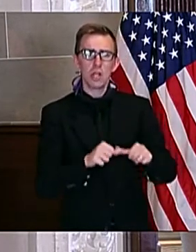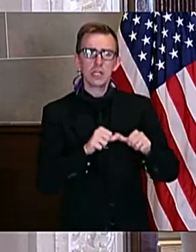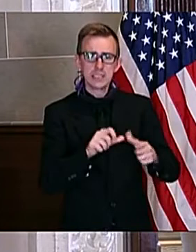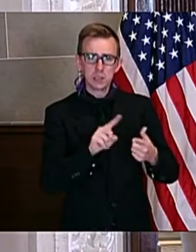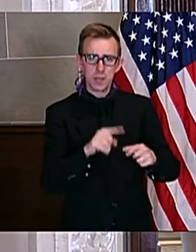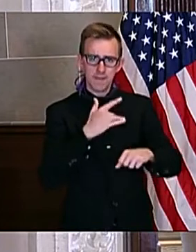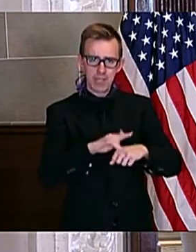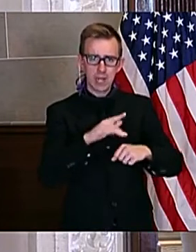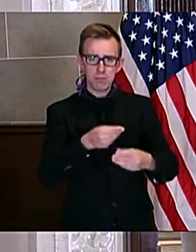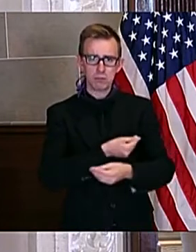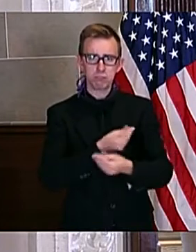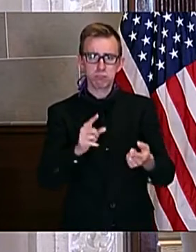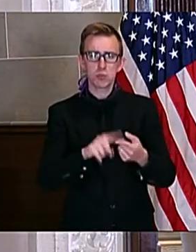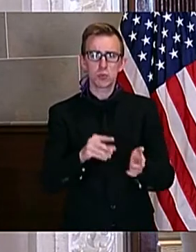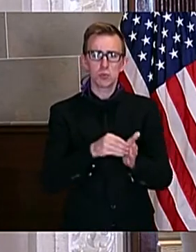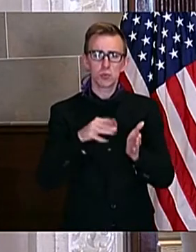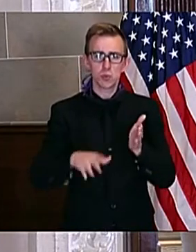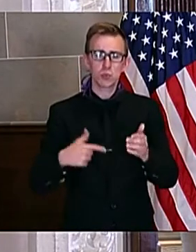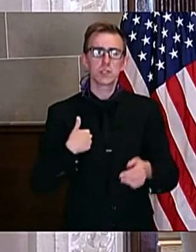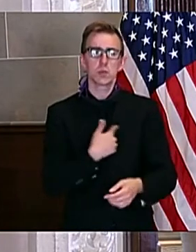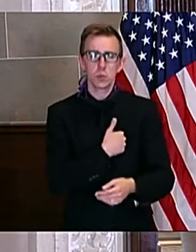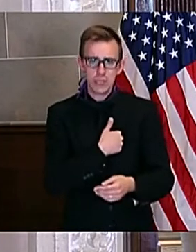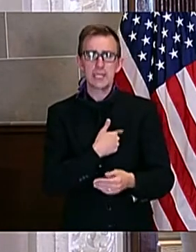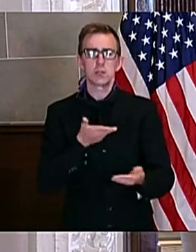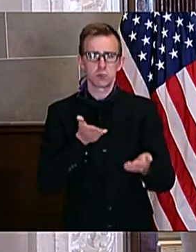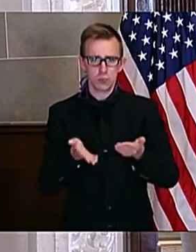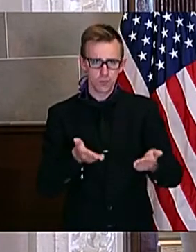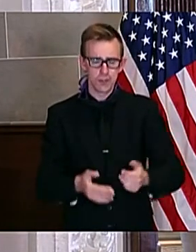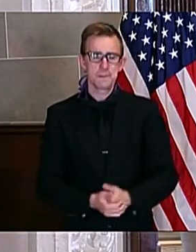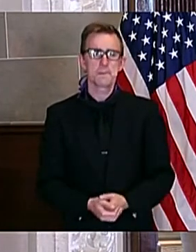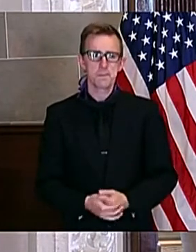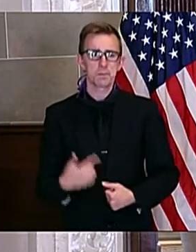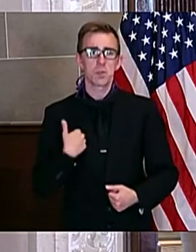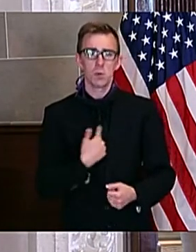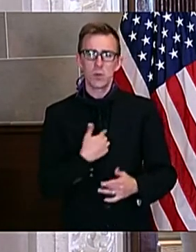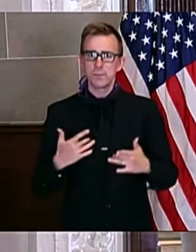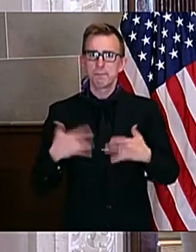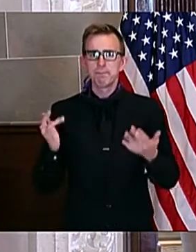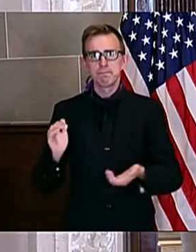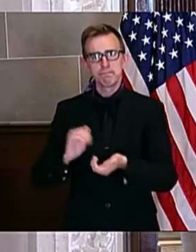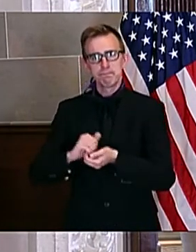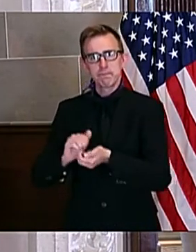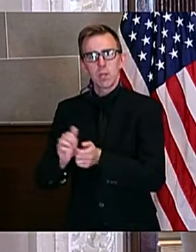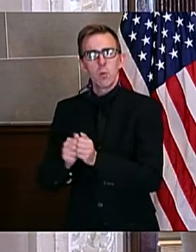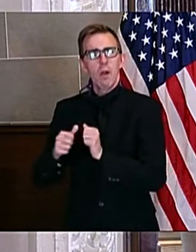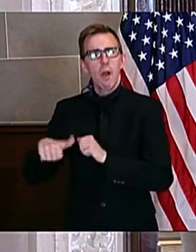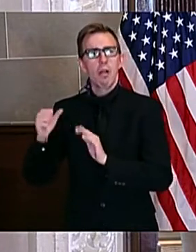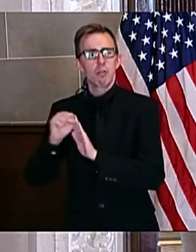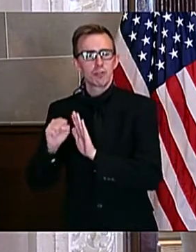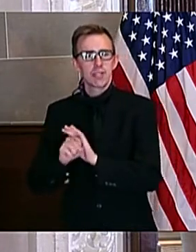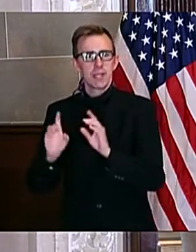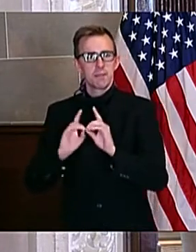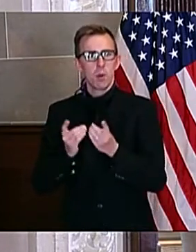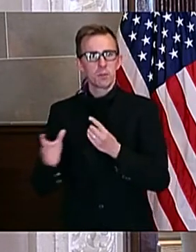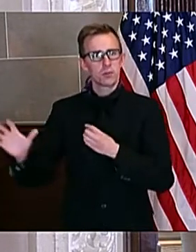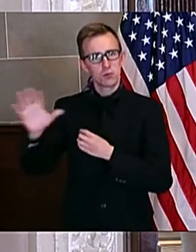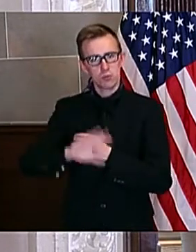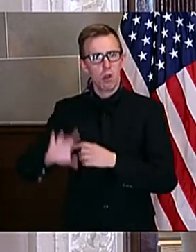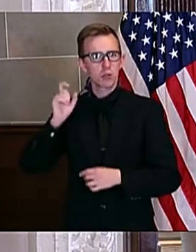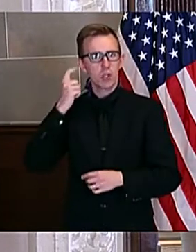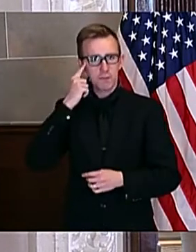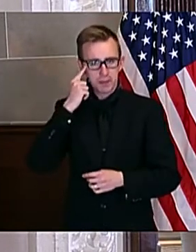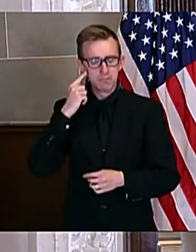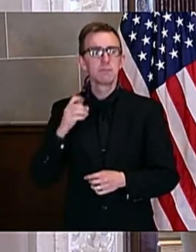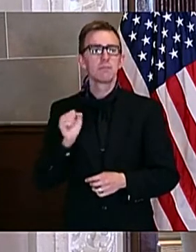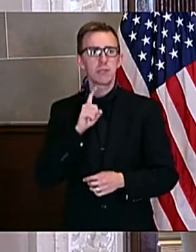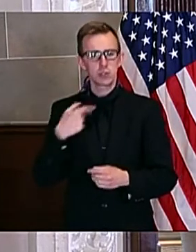to be available to the students that we serve. We've been very excited to partner with several other state departments throughout state government to begin